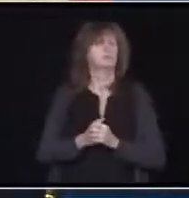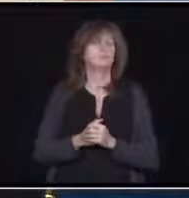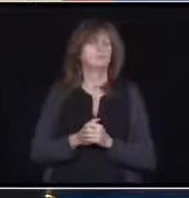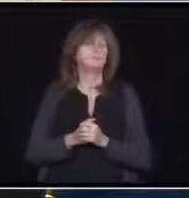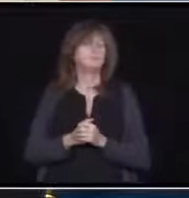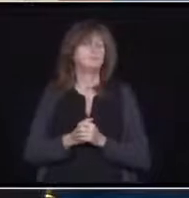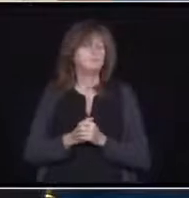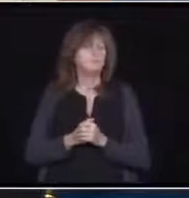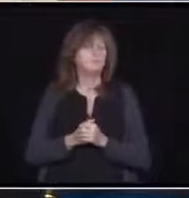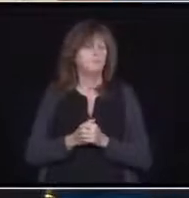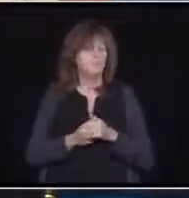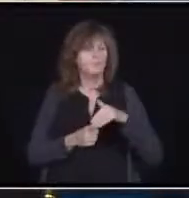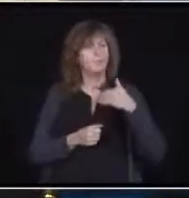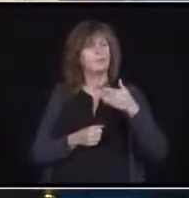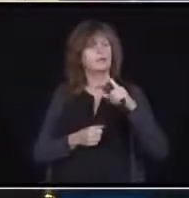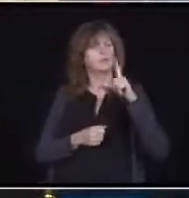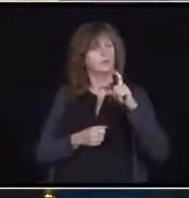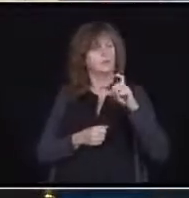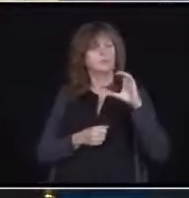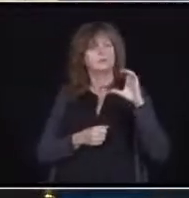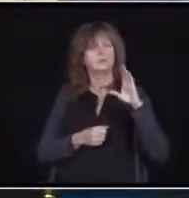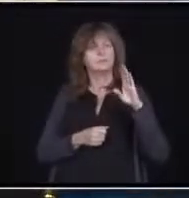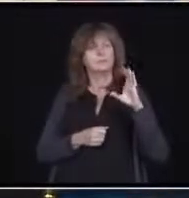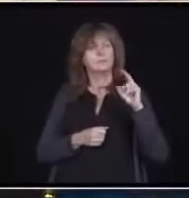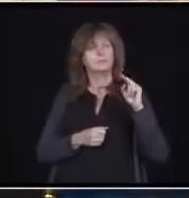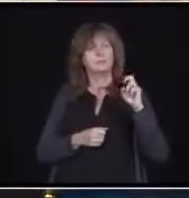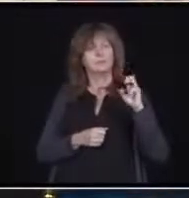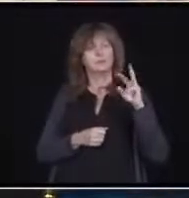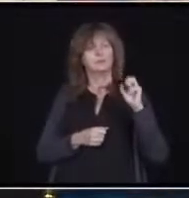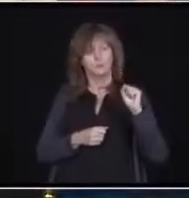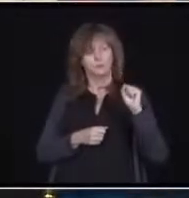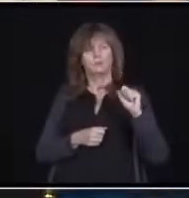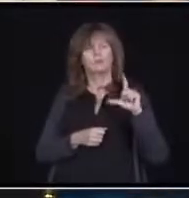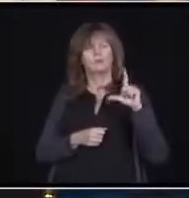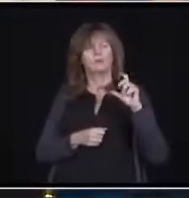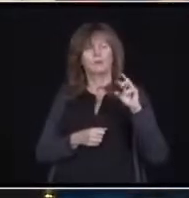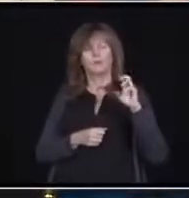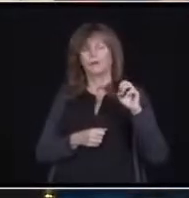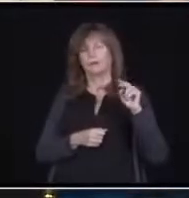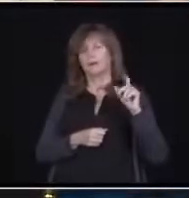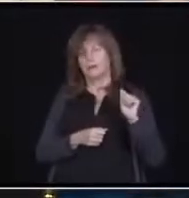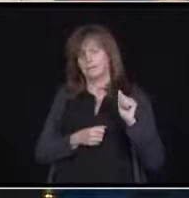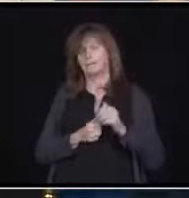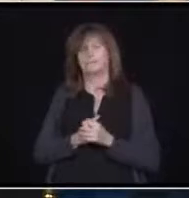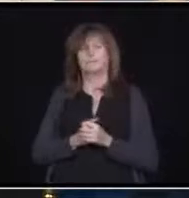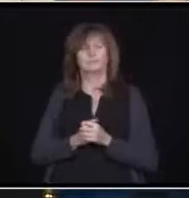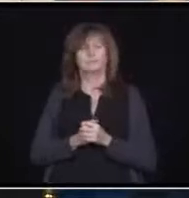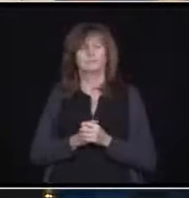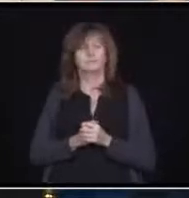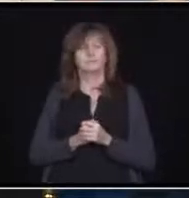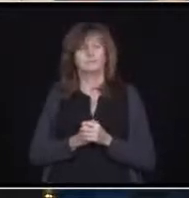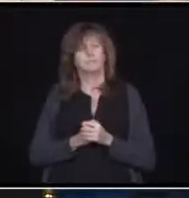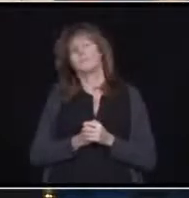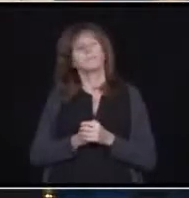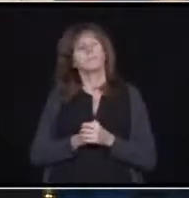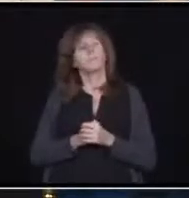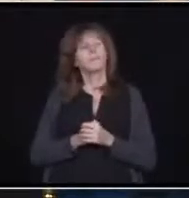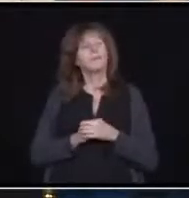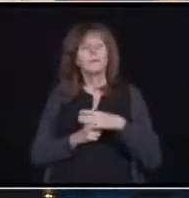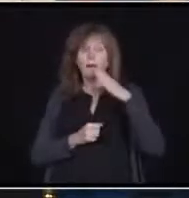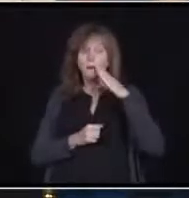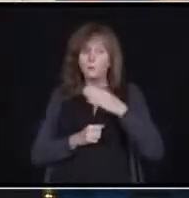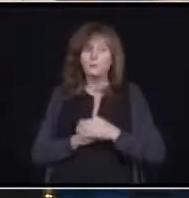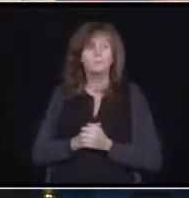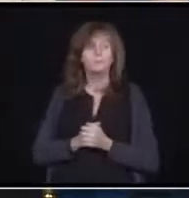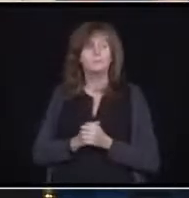with CBC News. Please go ahead. Hi, Lorenda. Thank you. Hi there, Premier. In terms of your